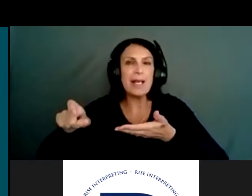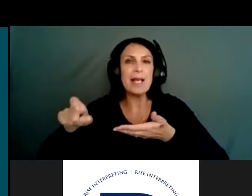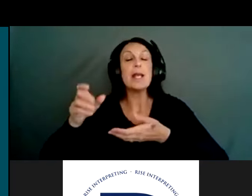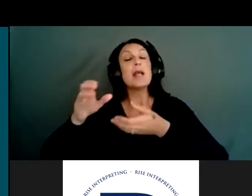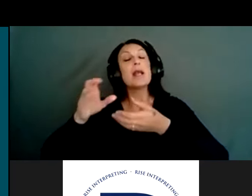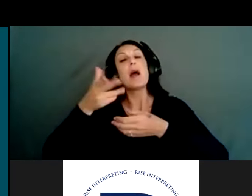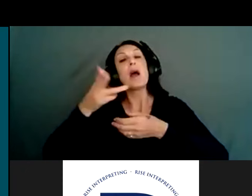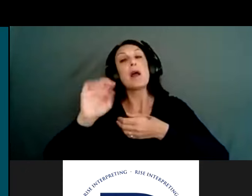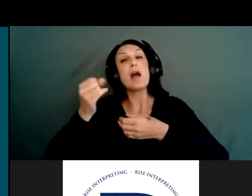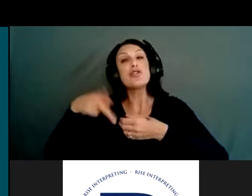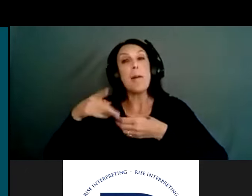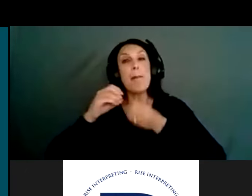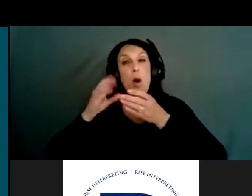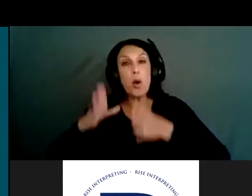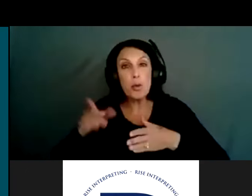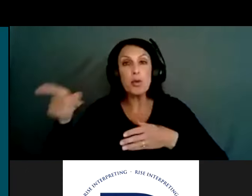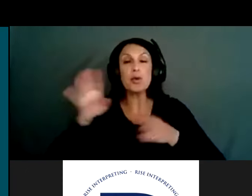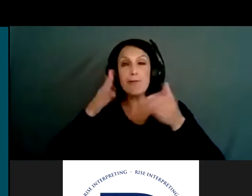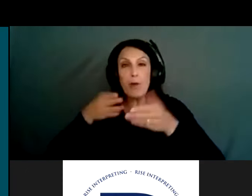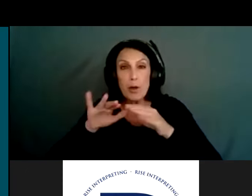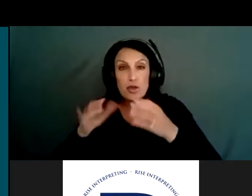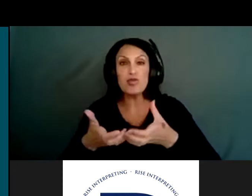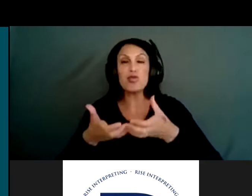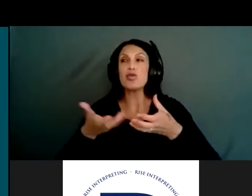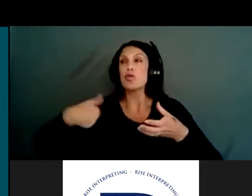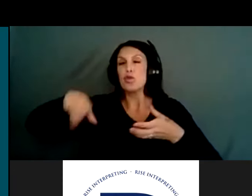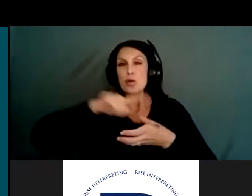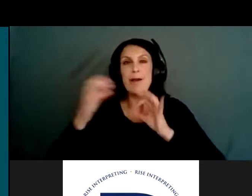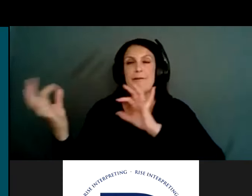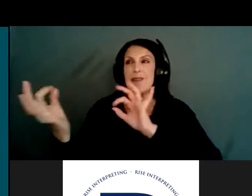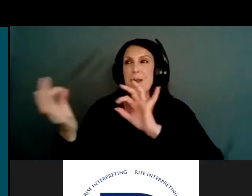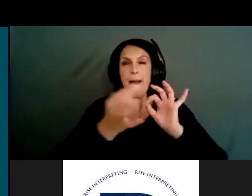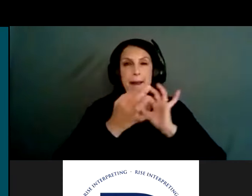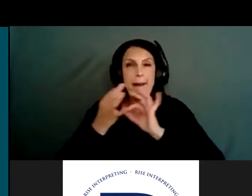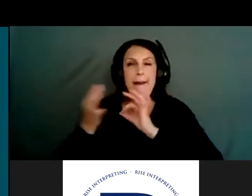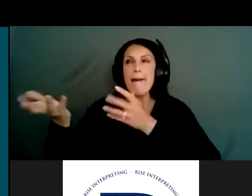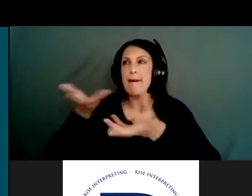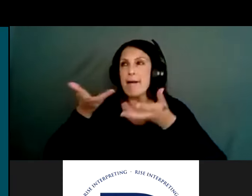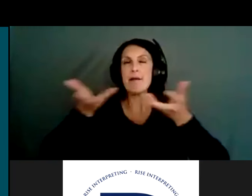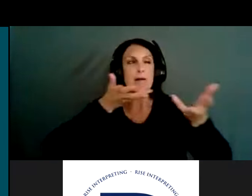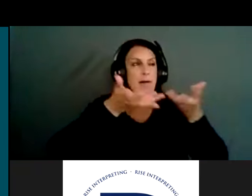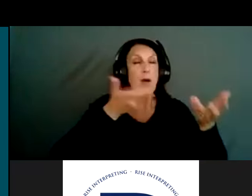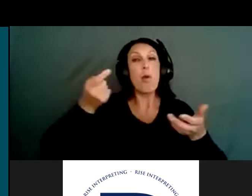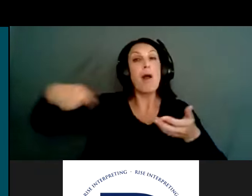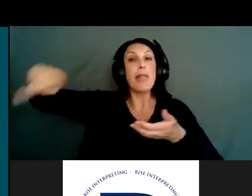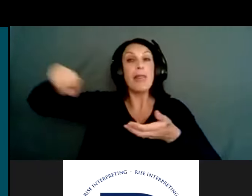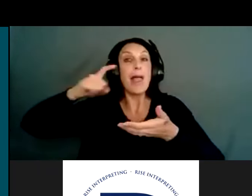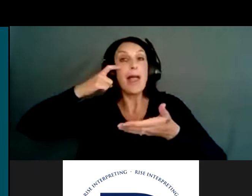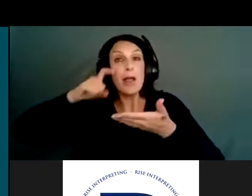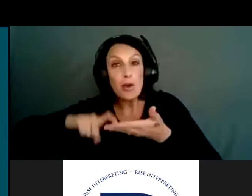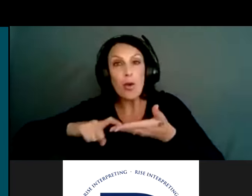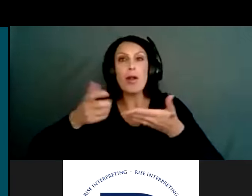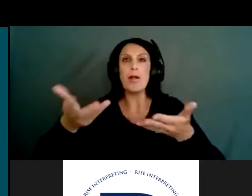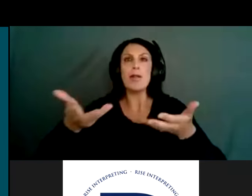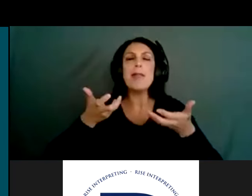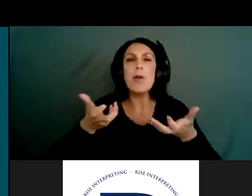and firearm communities. did focus groups to get their feedback on the brochure. And a couple of things that they noticed, they really wanted the materials to be